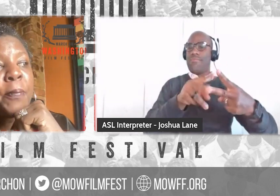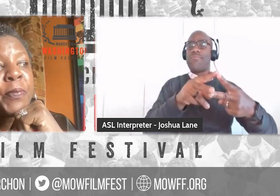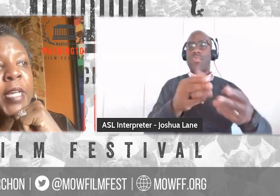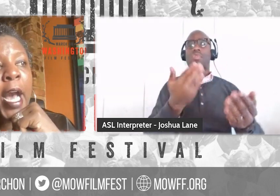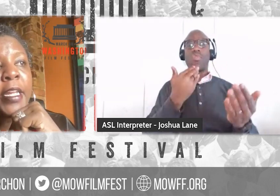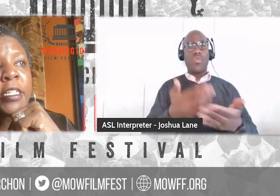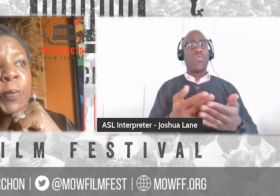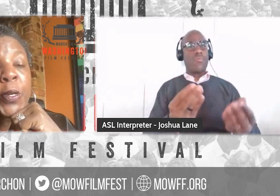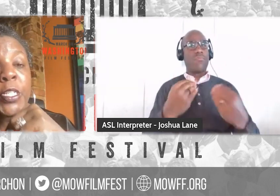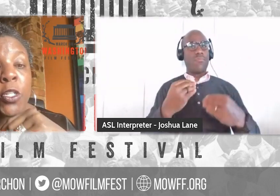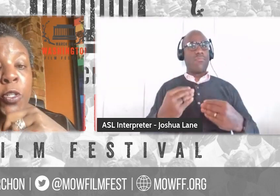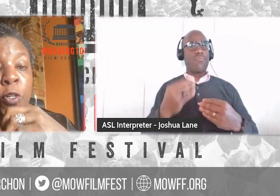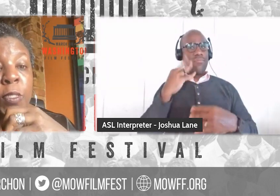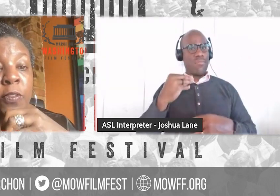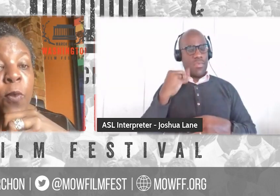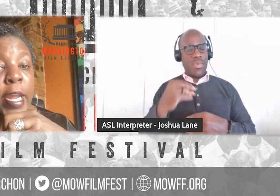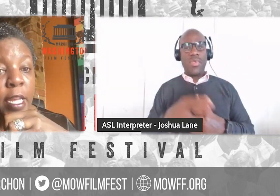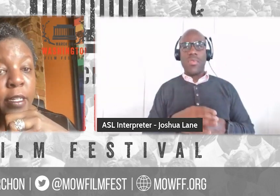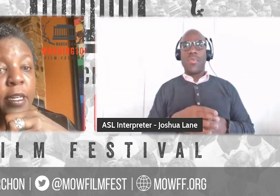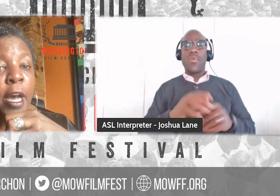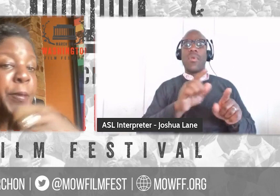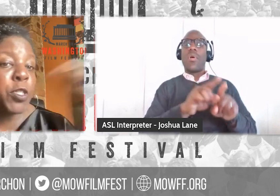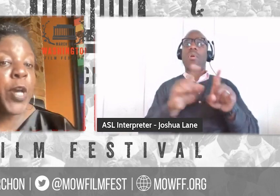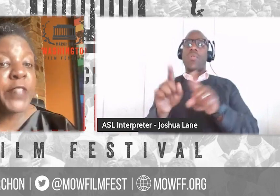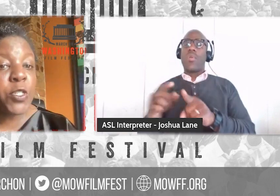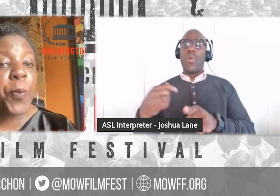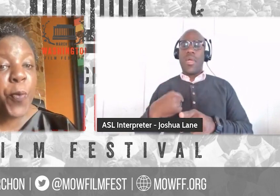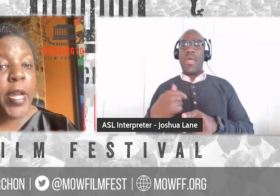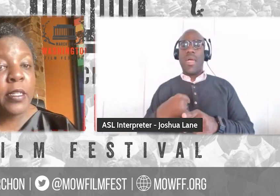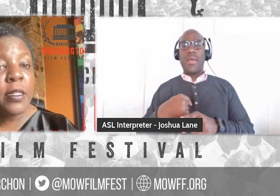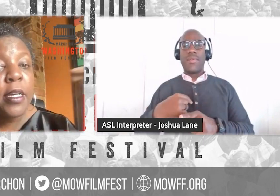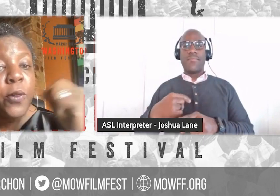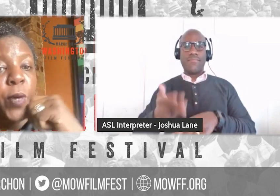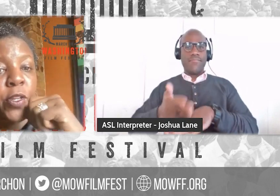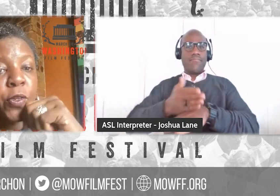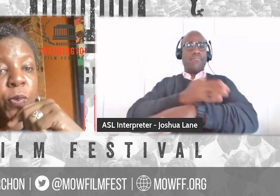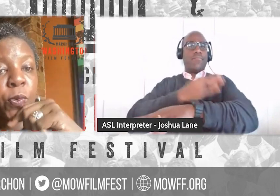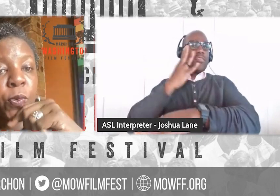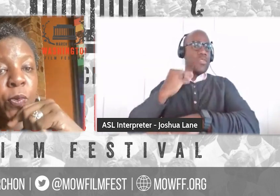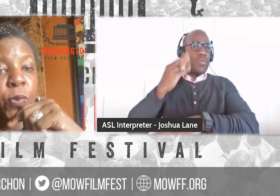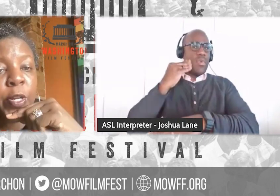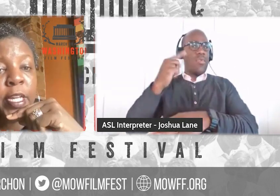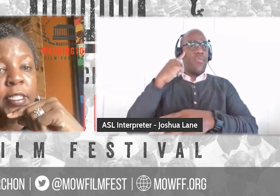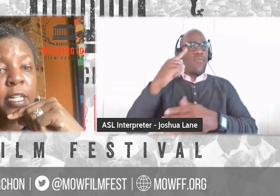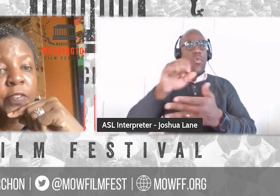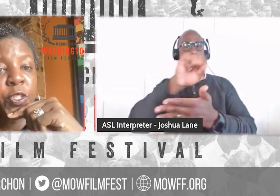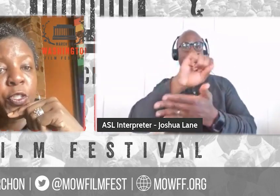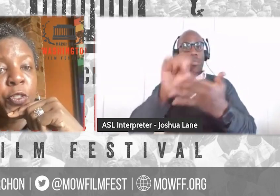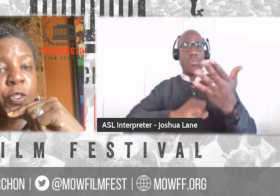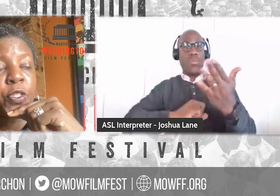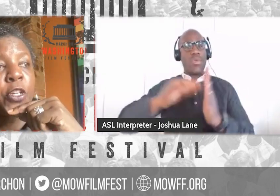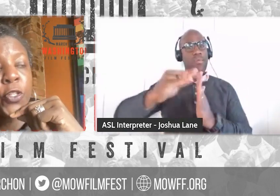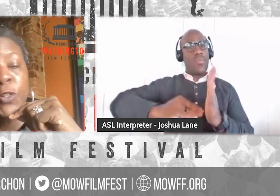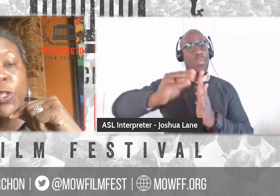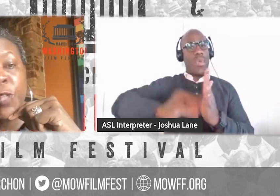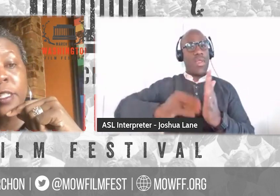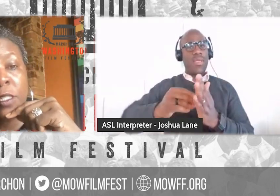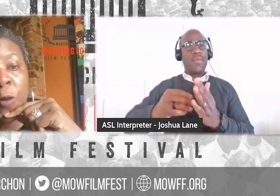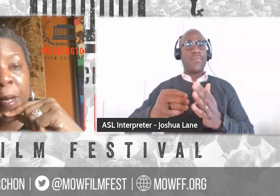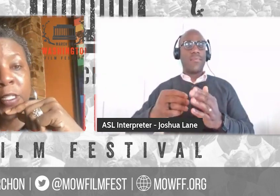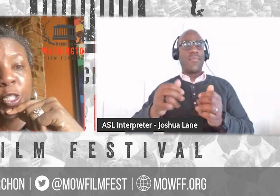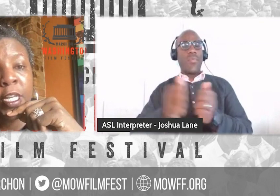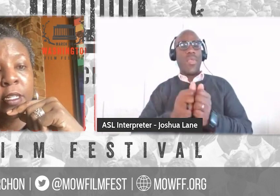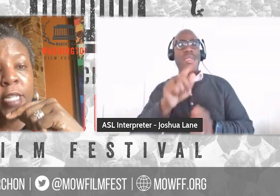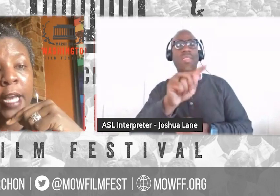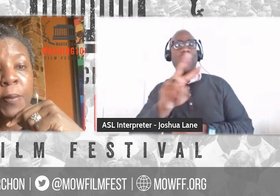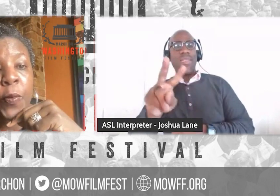um, got experience in terms of writing, um, because you have to script write when you are working in television news. You don't do that